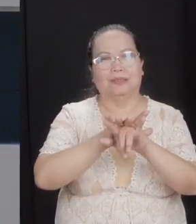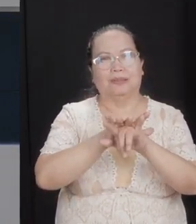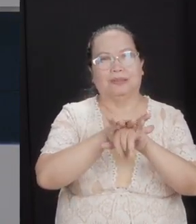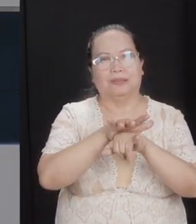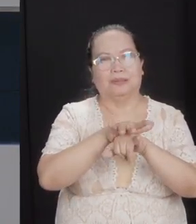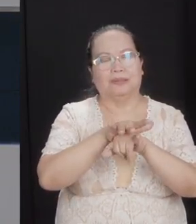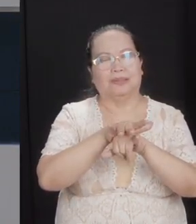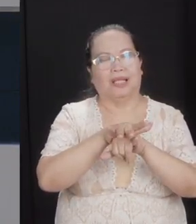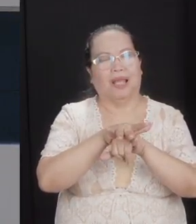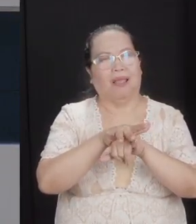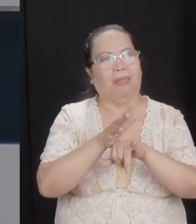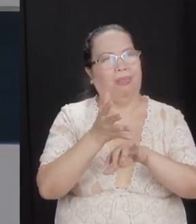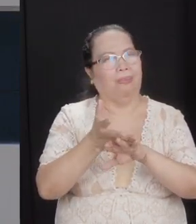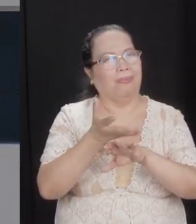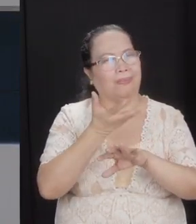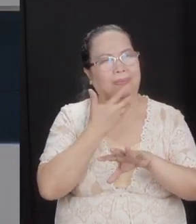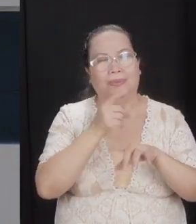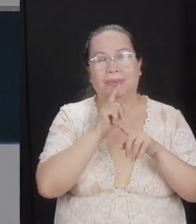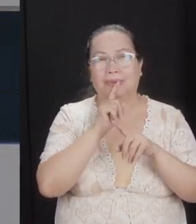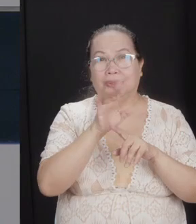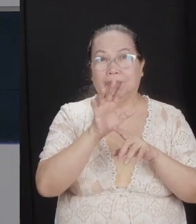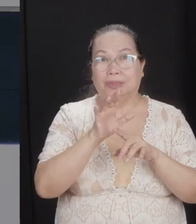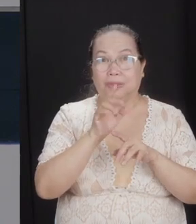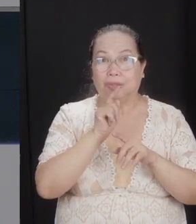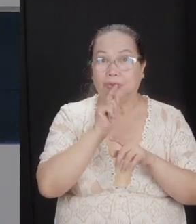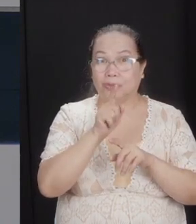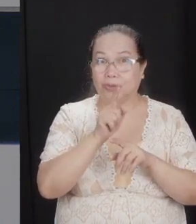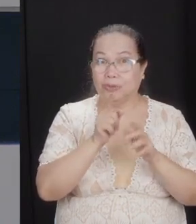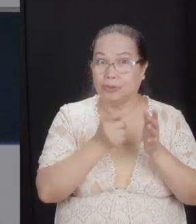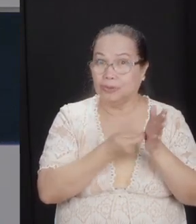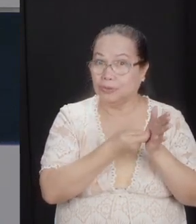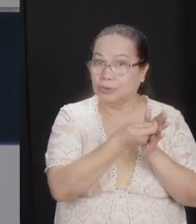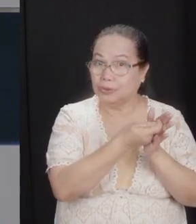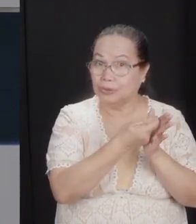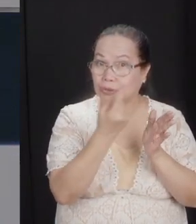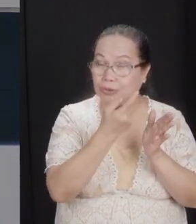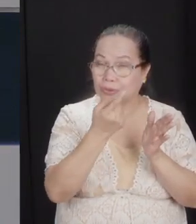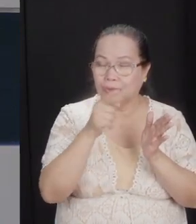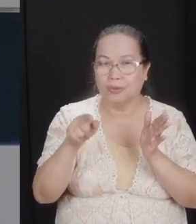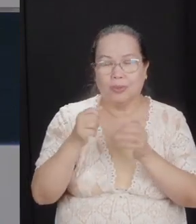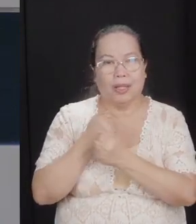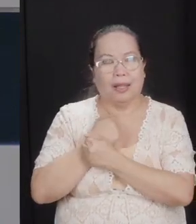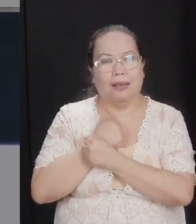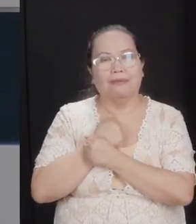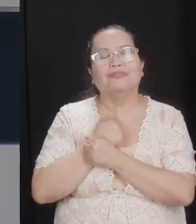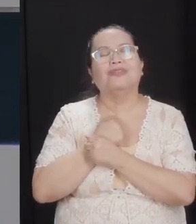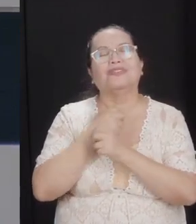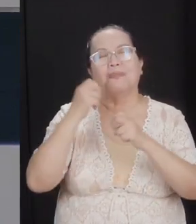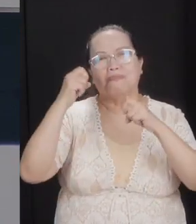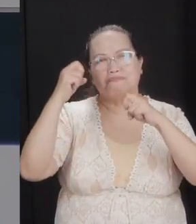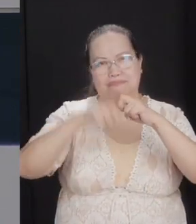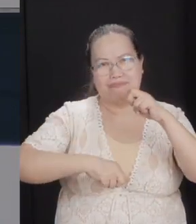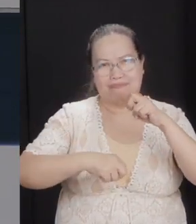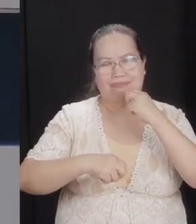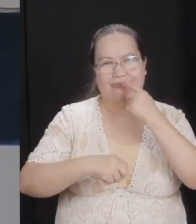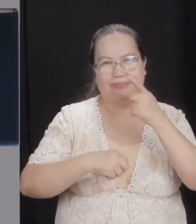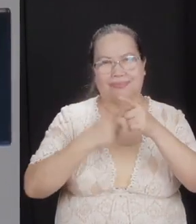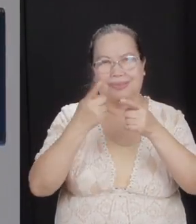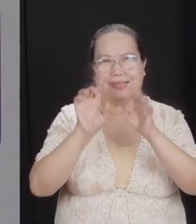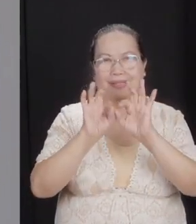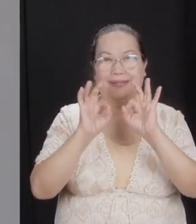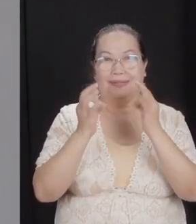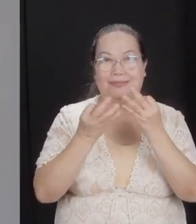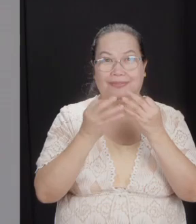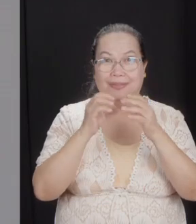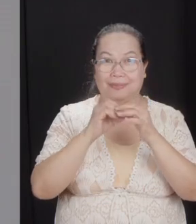compromise. But truth without love is brutality. They need to be together. That's how we hold together as a family